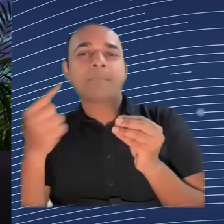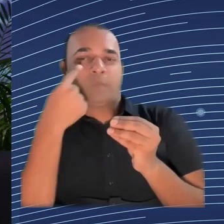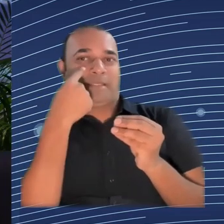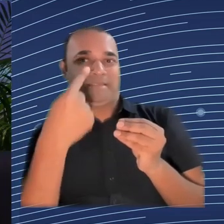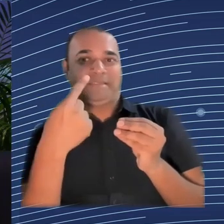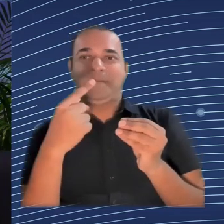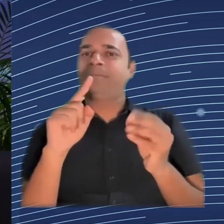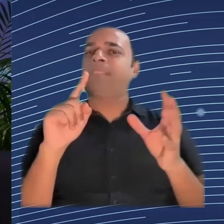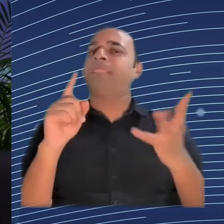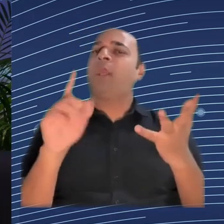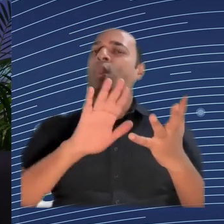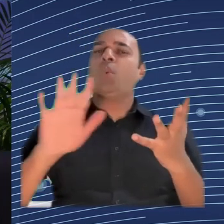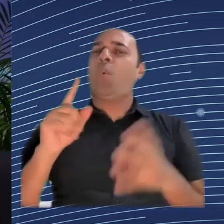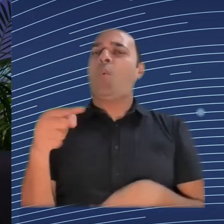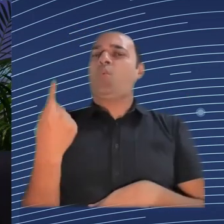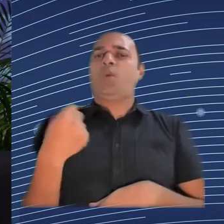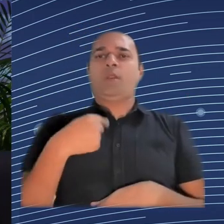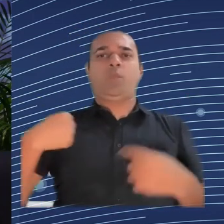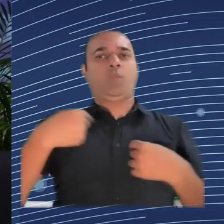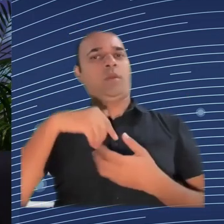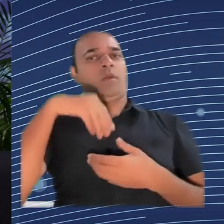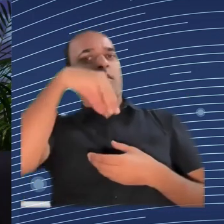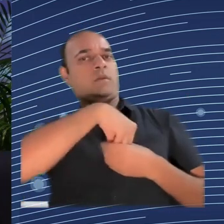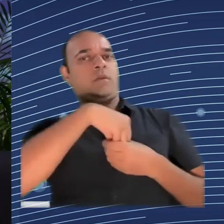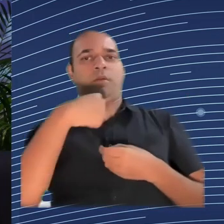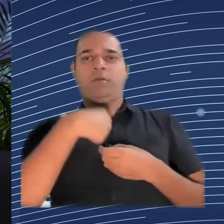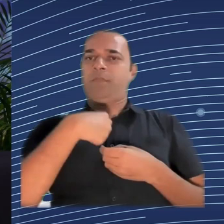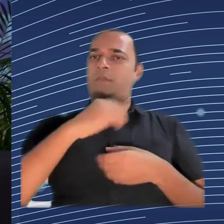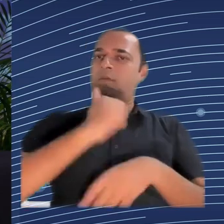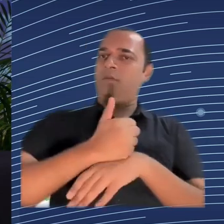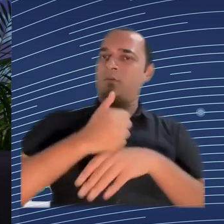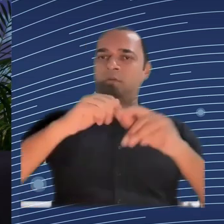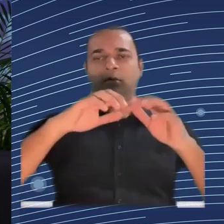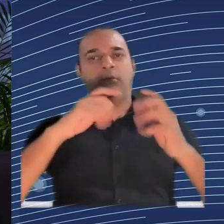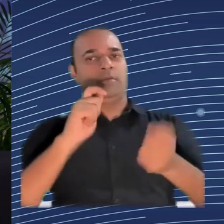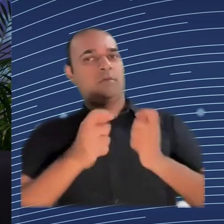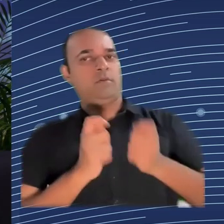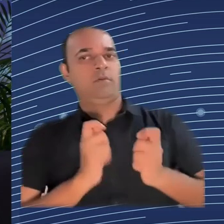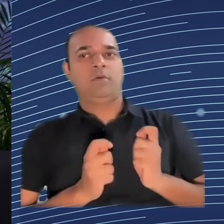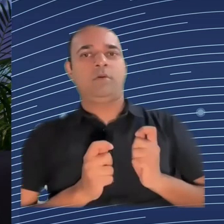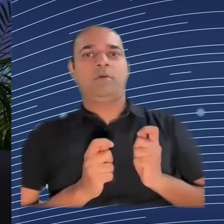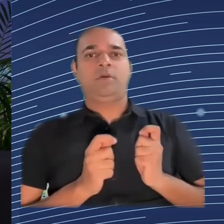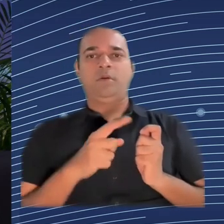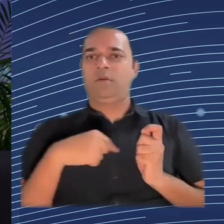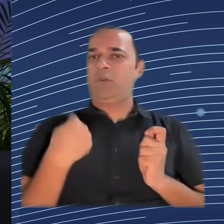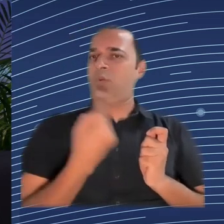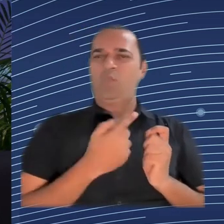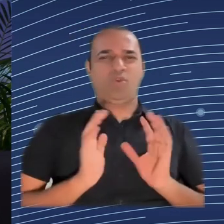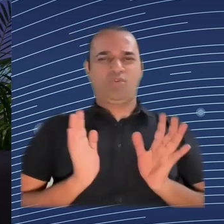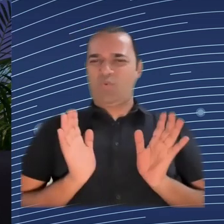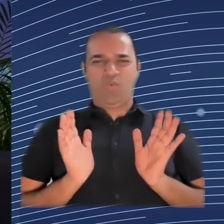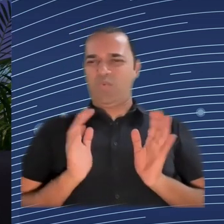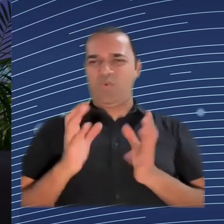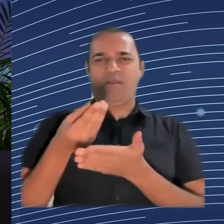introduced at the workplace, we are not even there at the design itself of